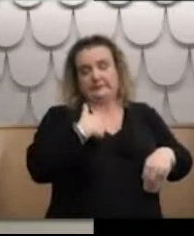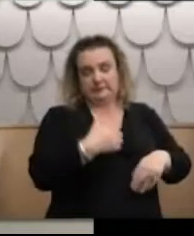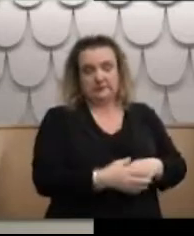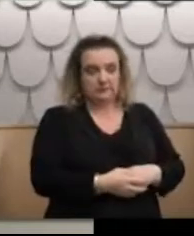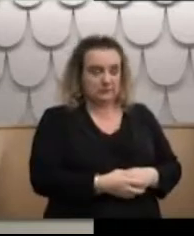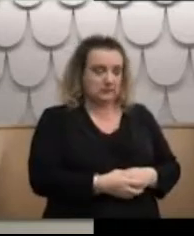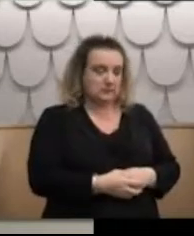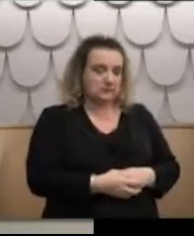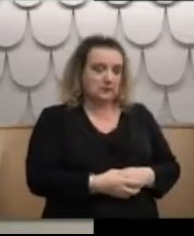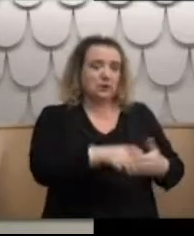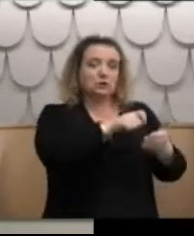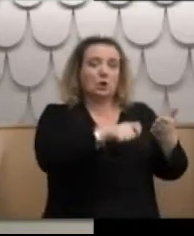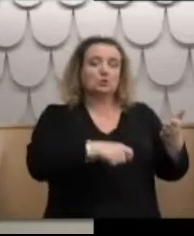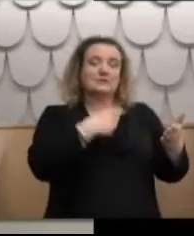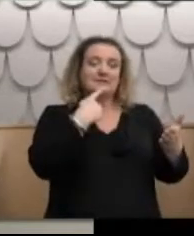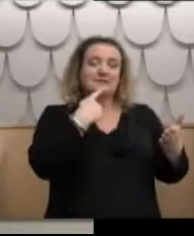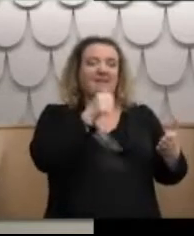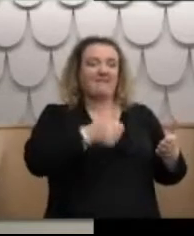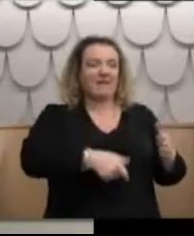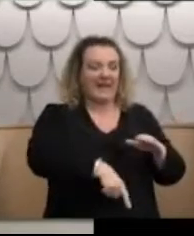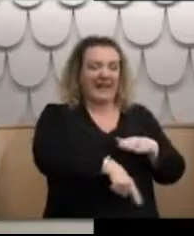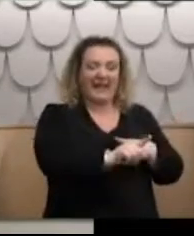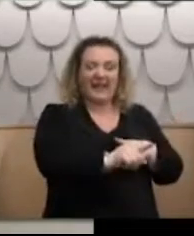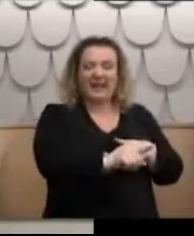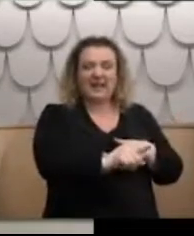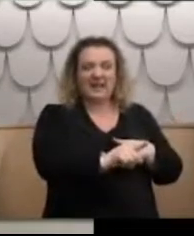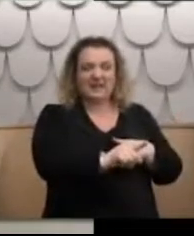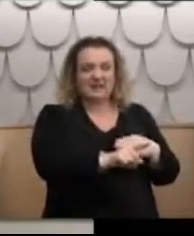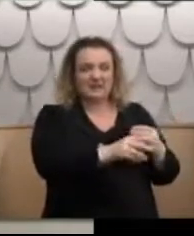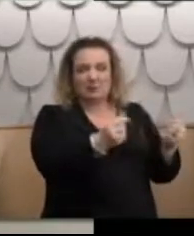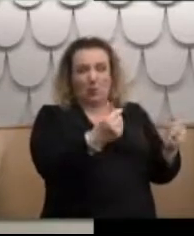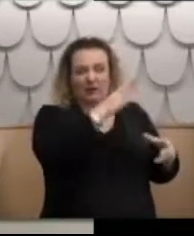My notes say that I was given the drugs after kicking incident that I was involved in.